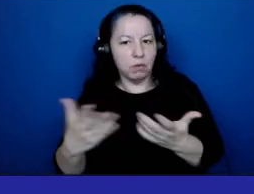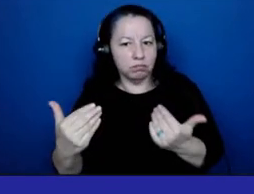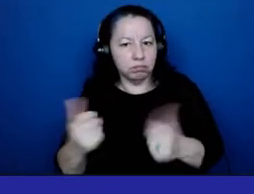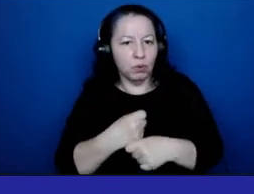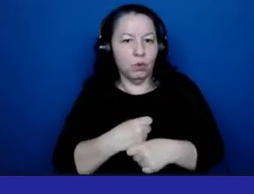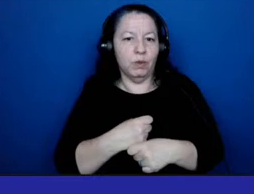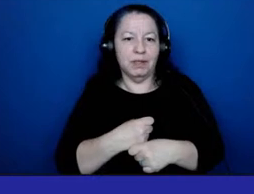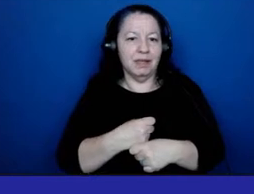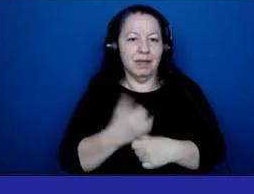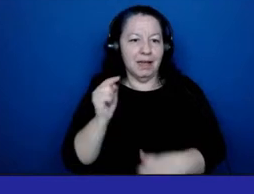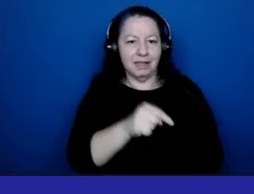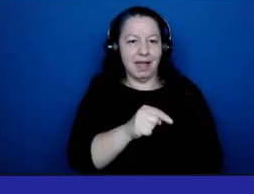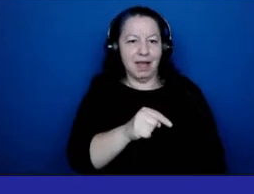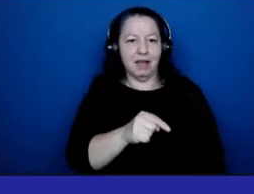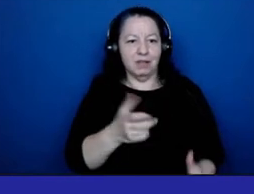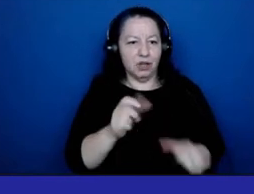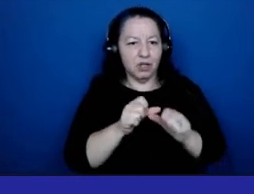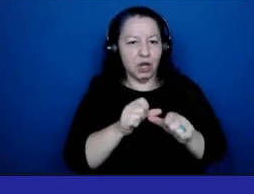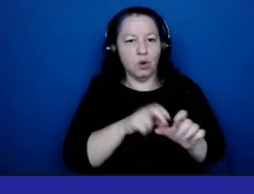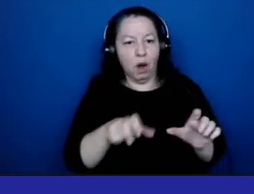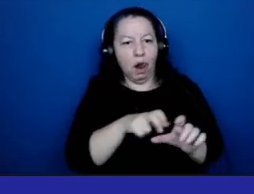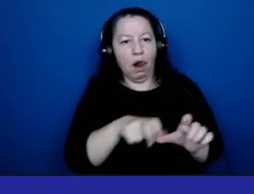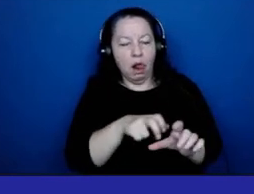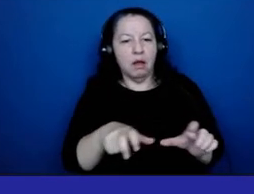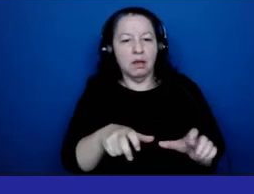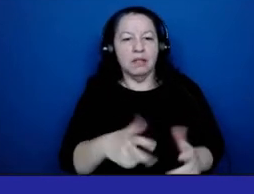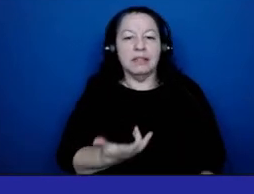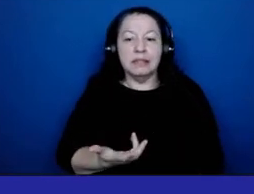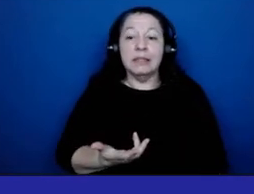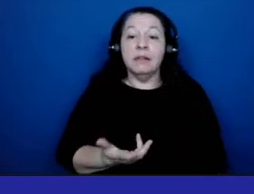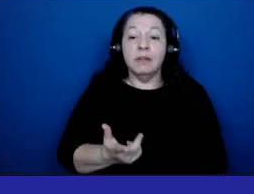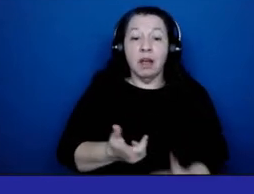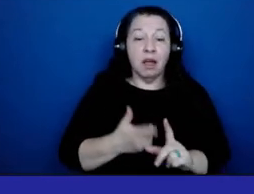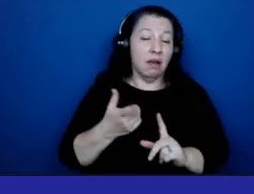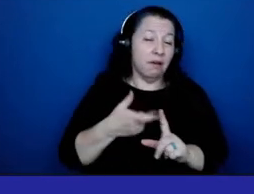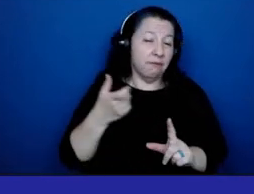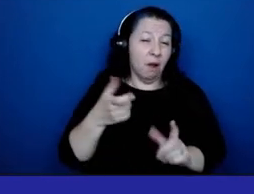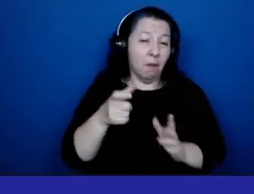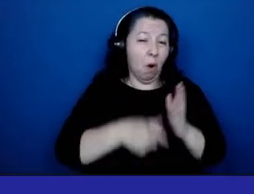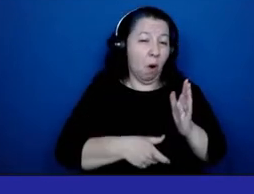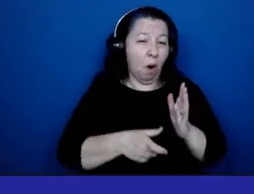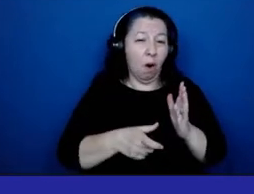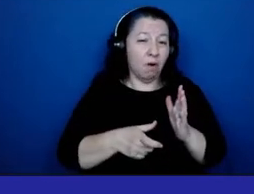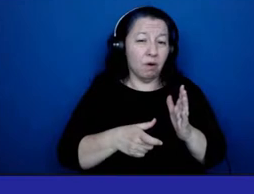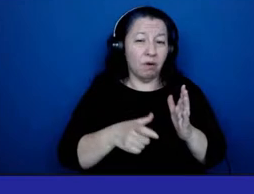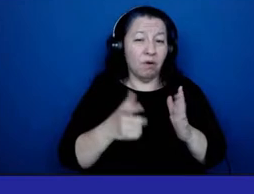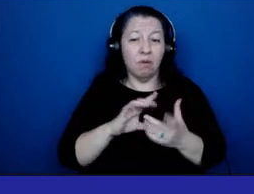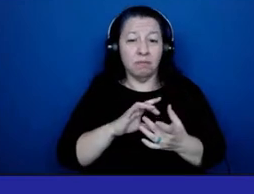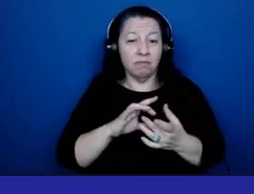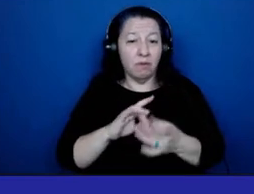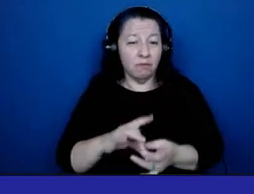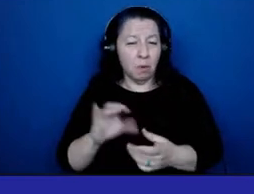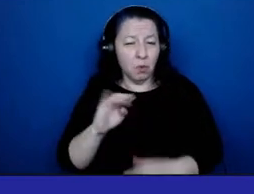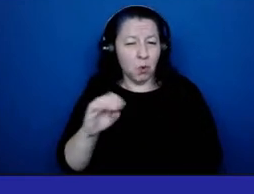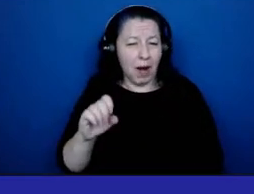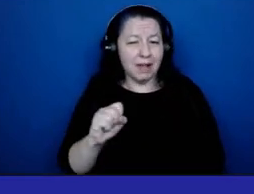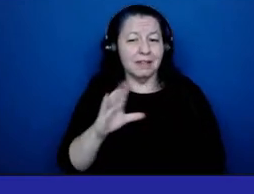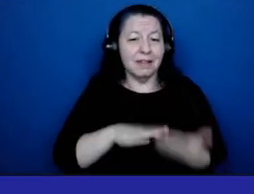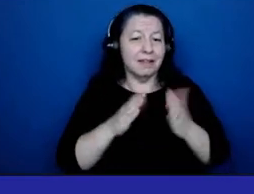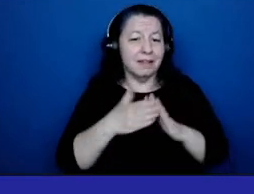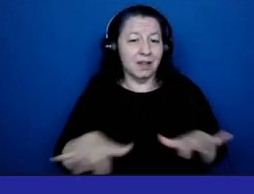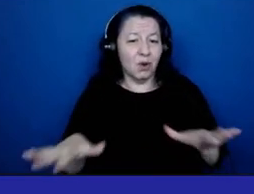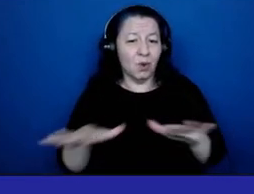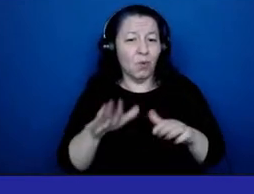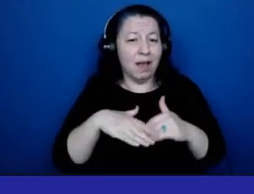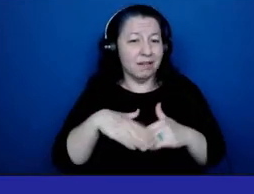trend. And according to a February article from Cranes, the citywide surplus now exceeds $3 billion. You